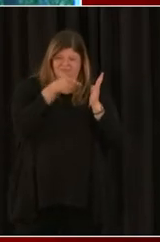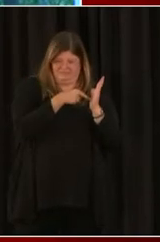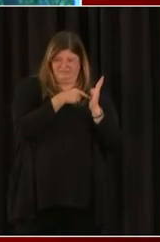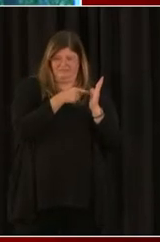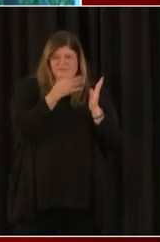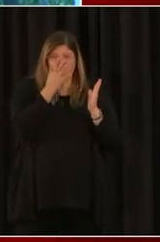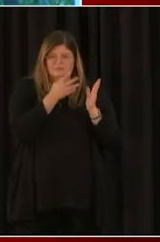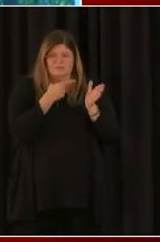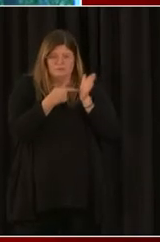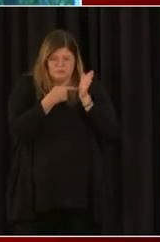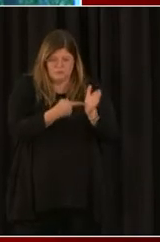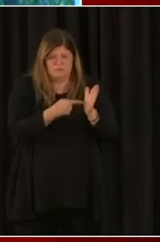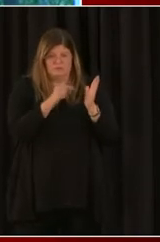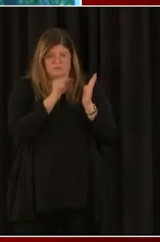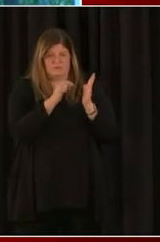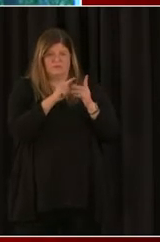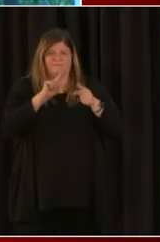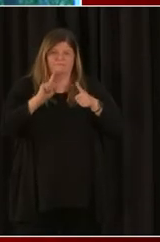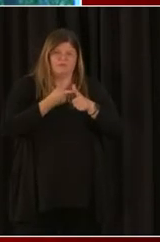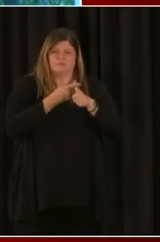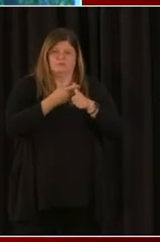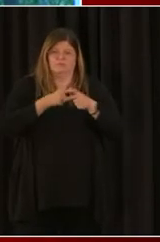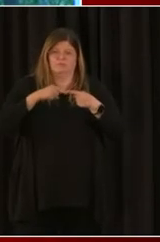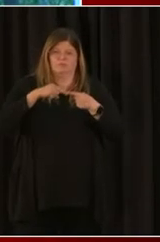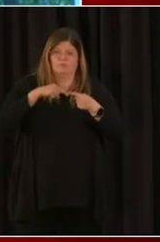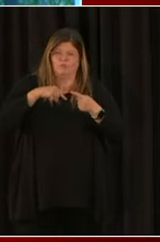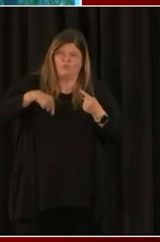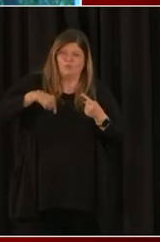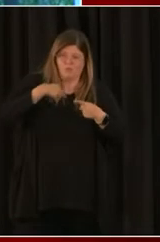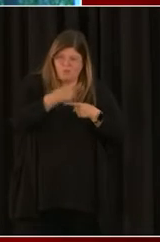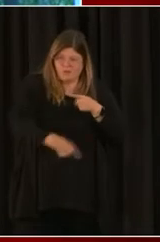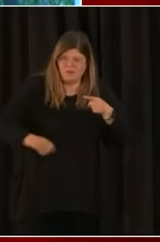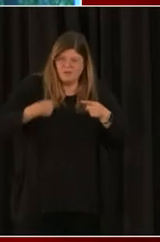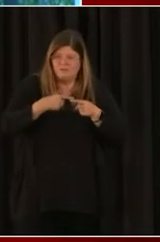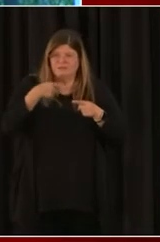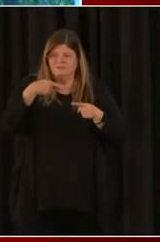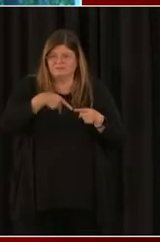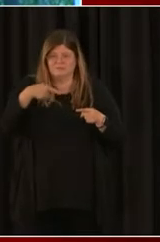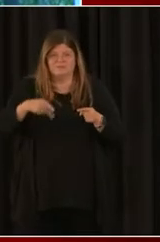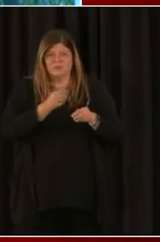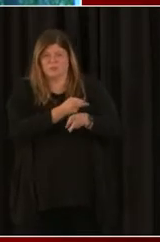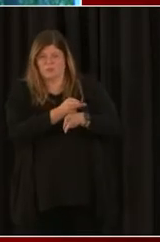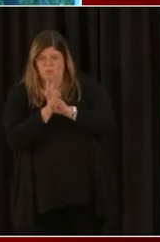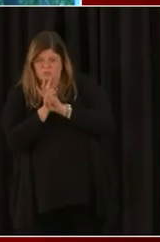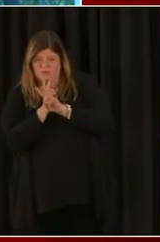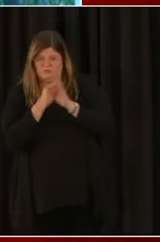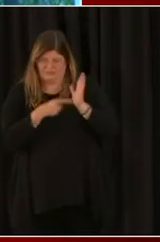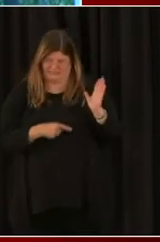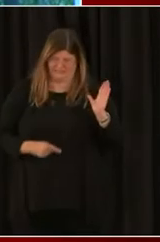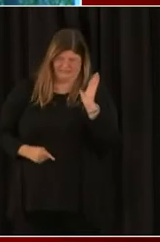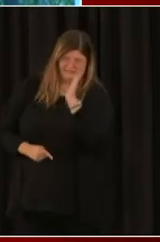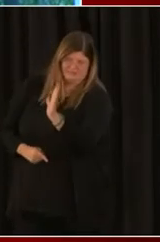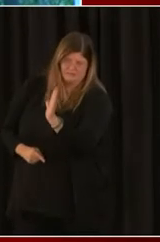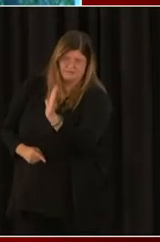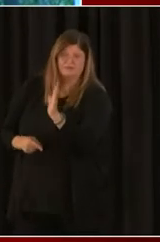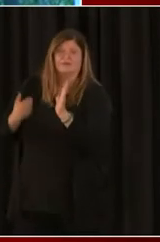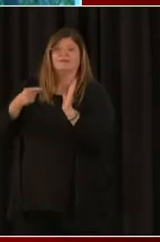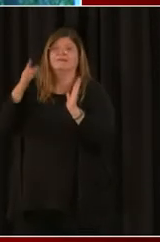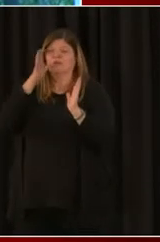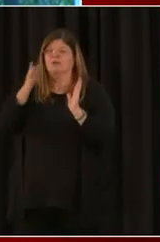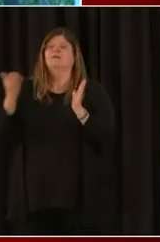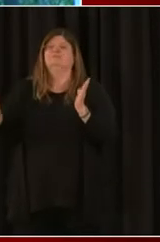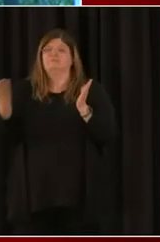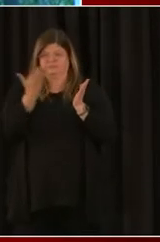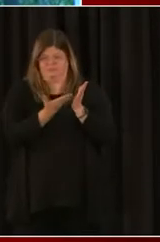for either your first round or your second round of PPP funds. Those are the documents right now that you need